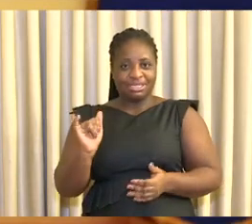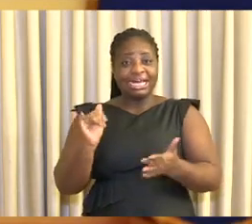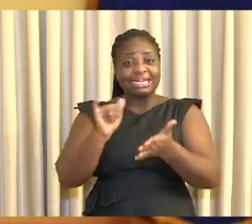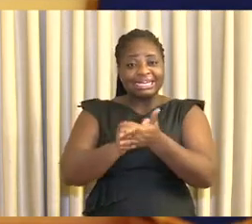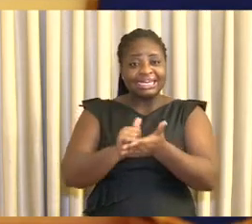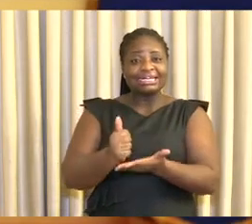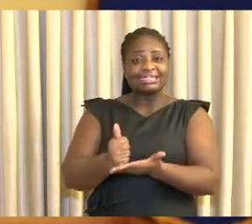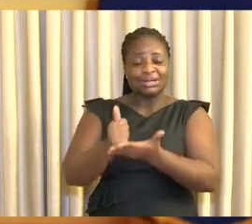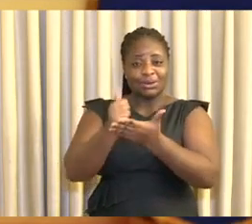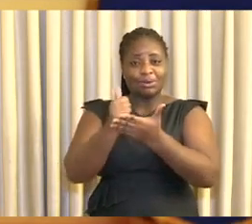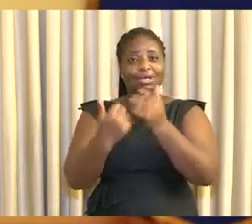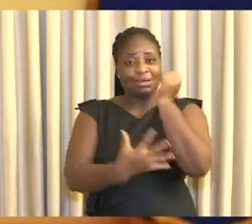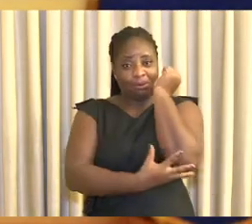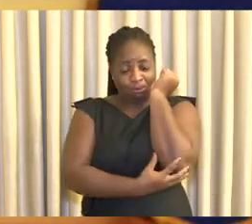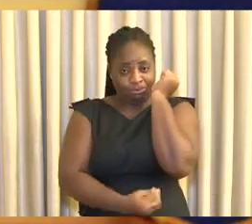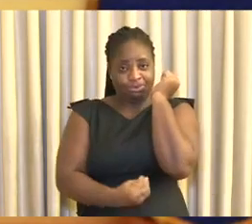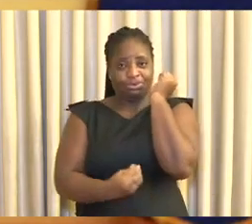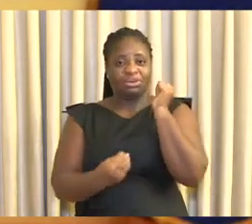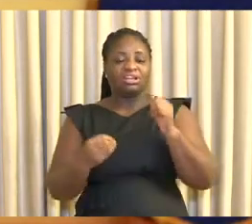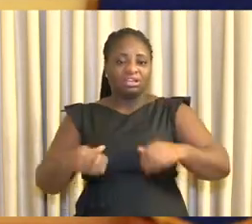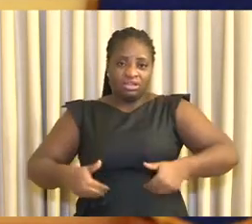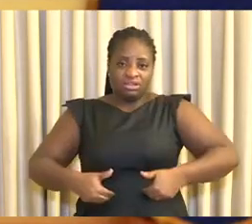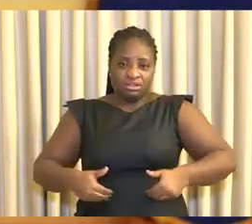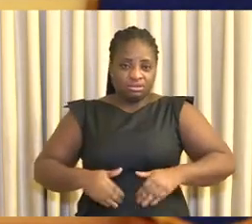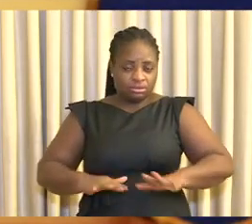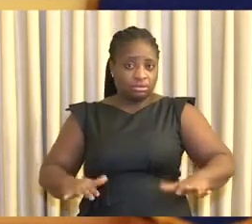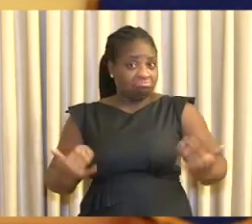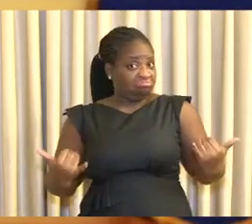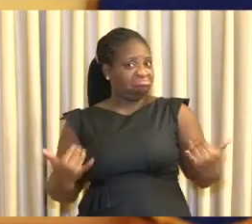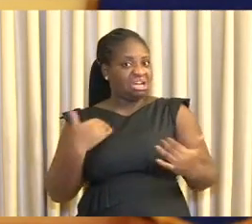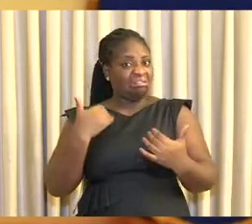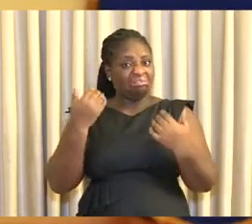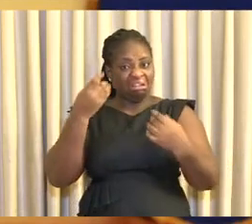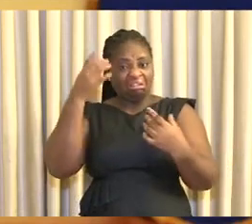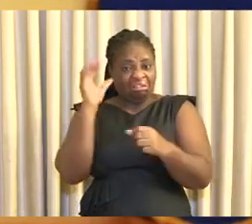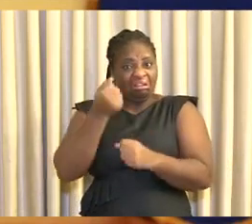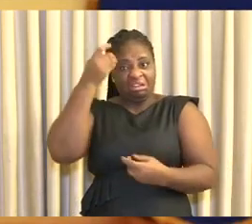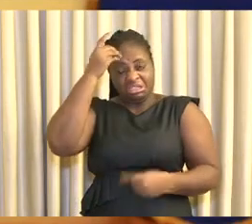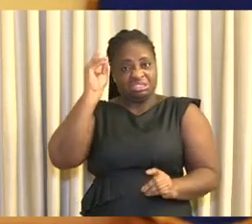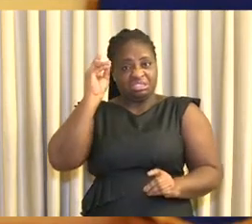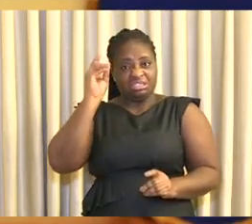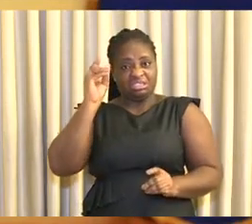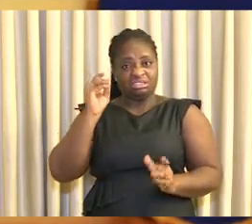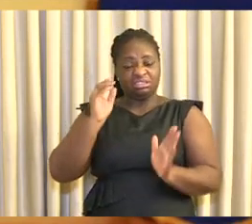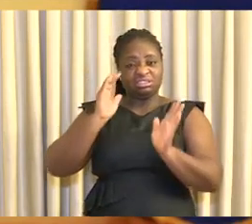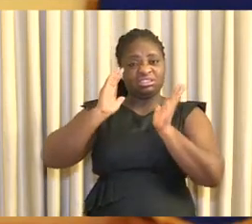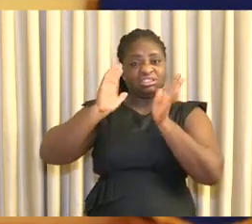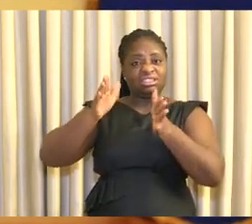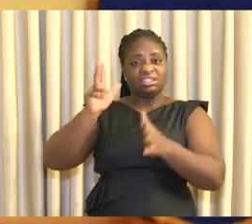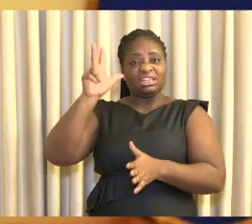on the poor and vulnerable. I've taken the decision to lift the three-week